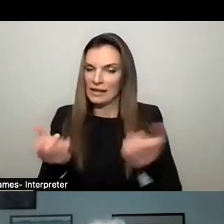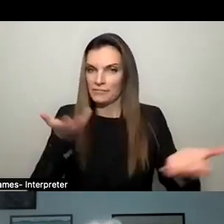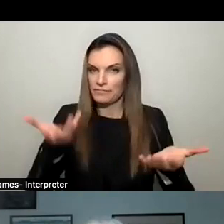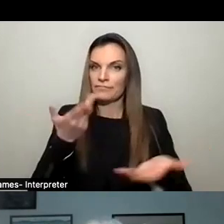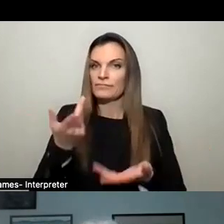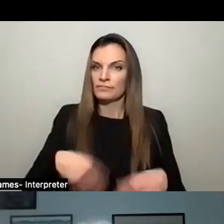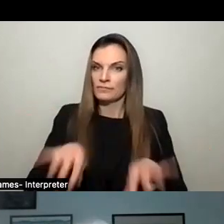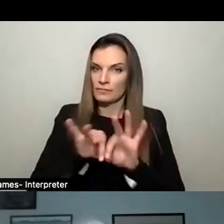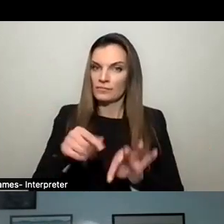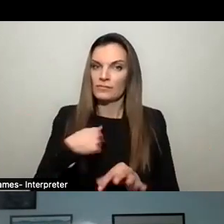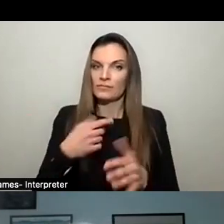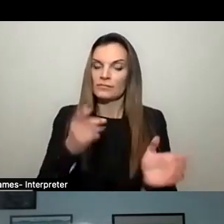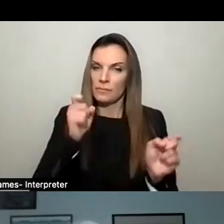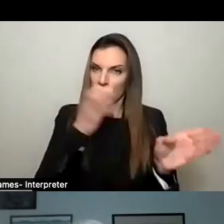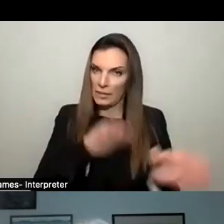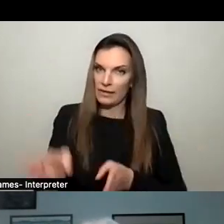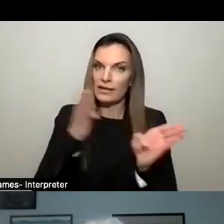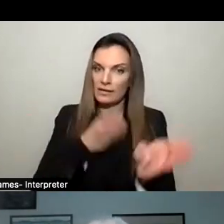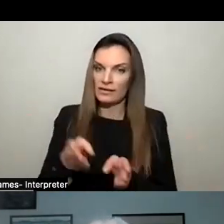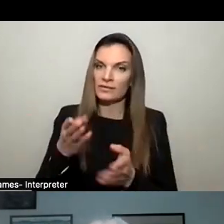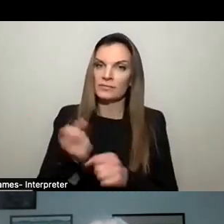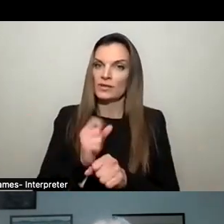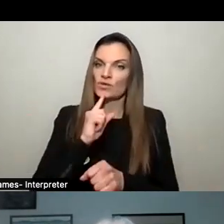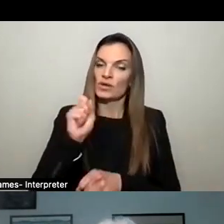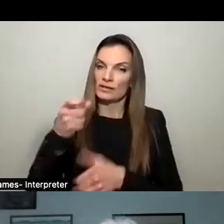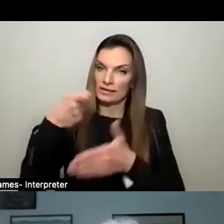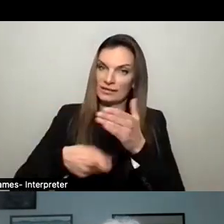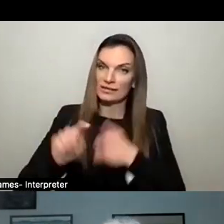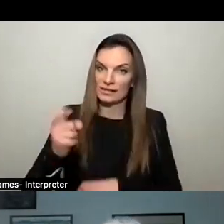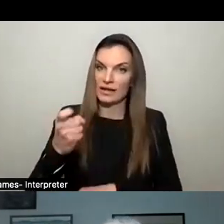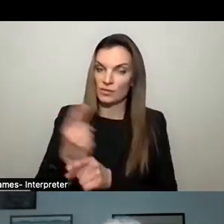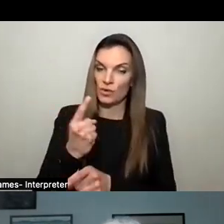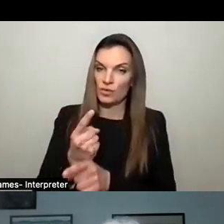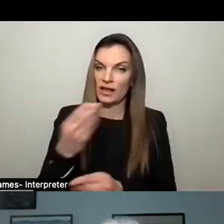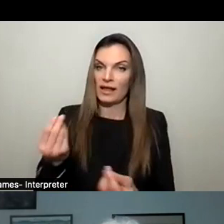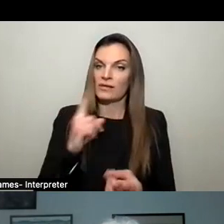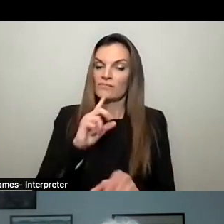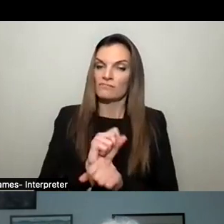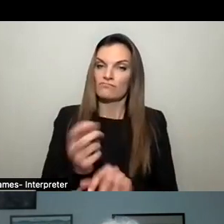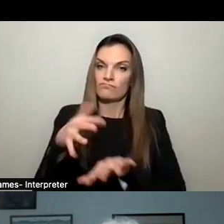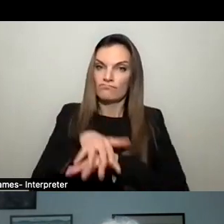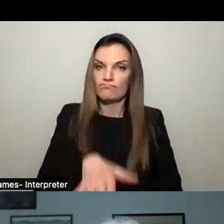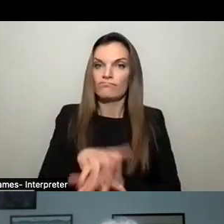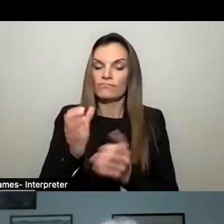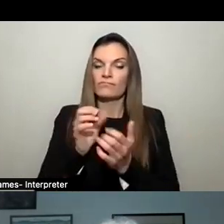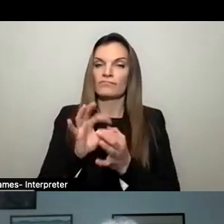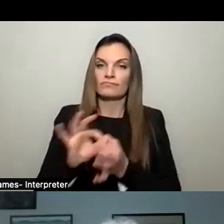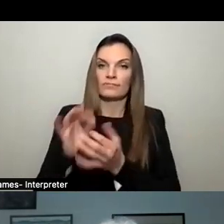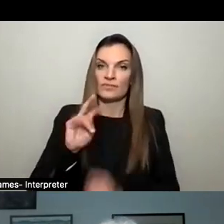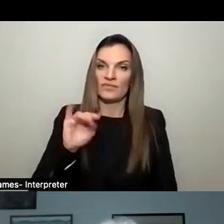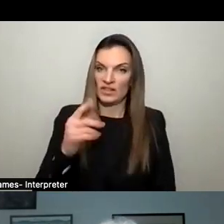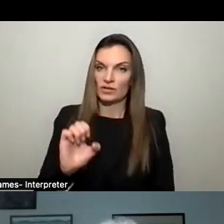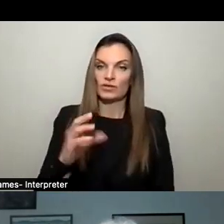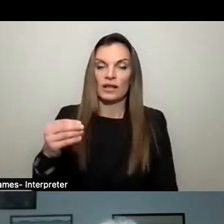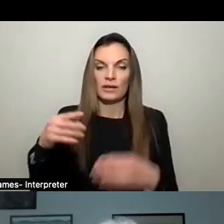we start to plan for it, uh, make sure that we can tax it appropriately and integrate it in a seamless way inside of our village and our commercial